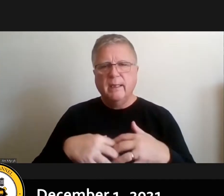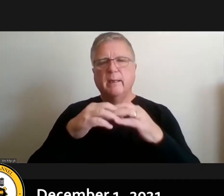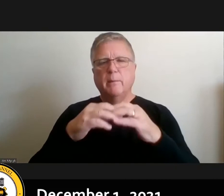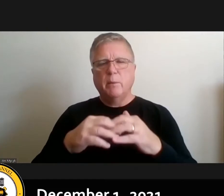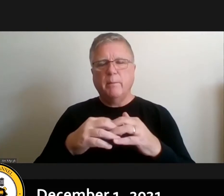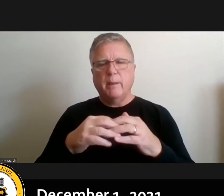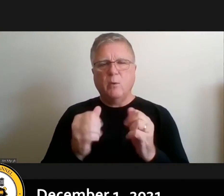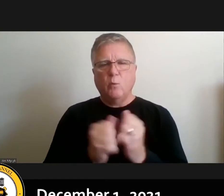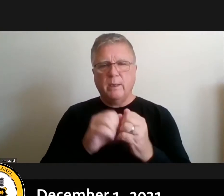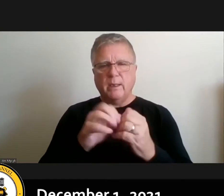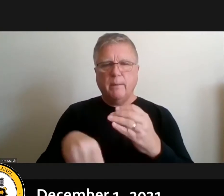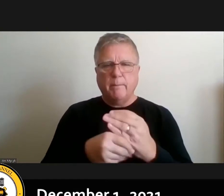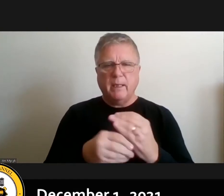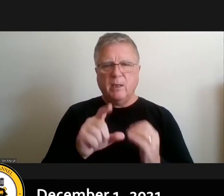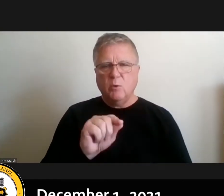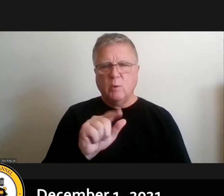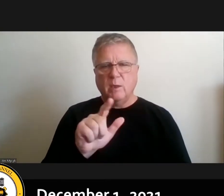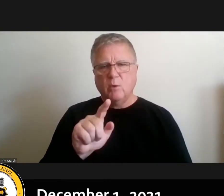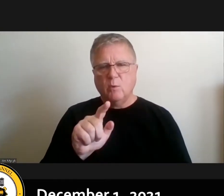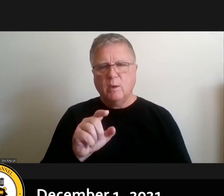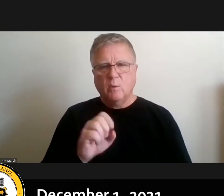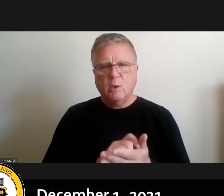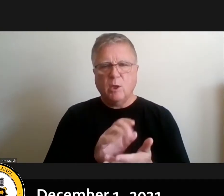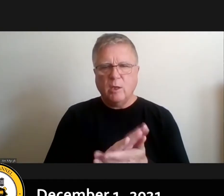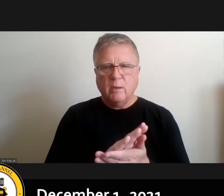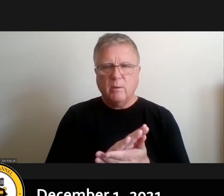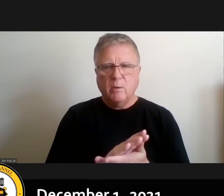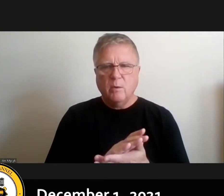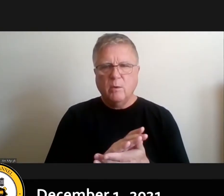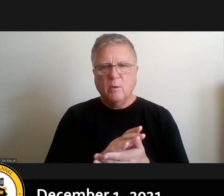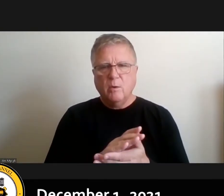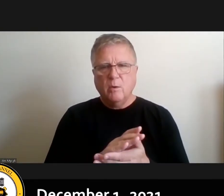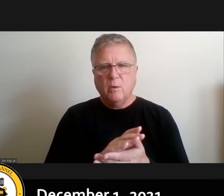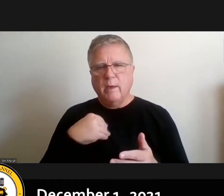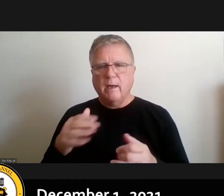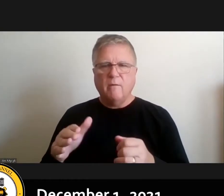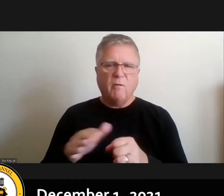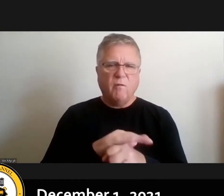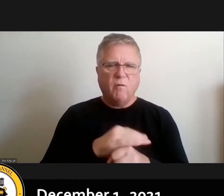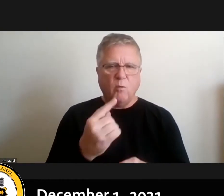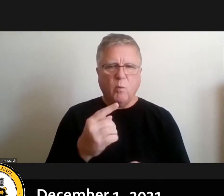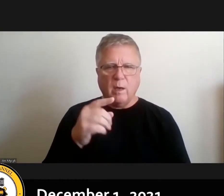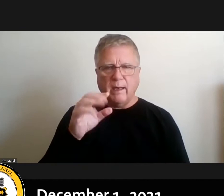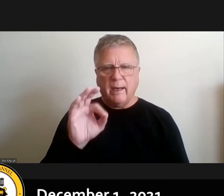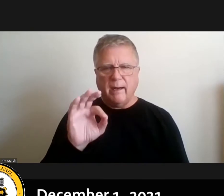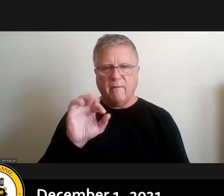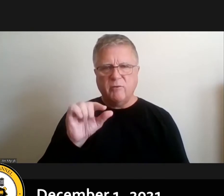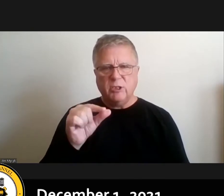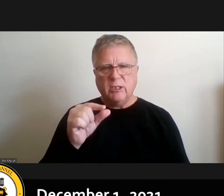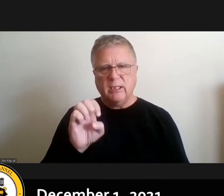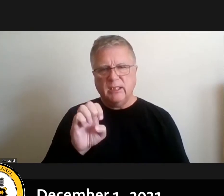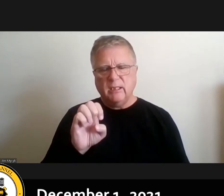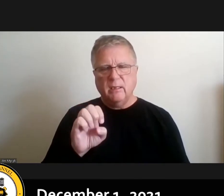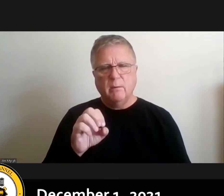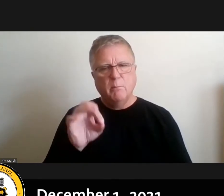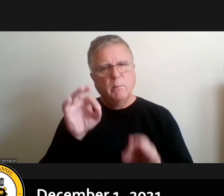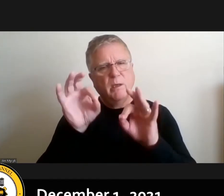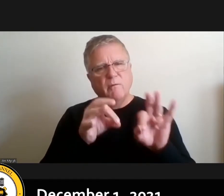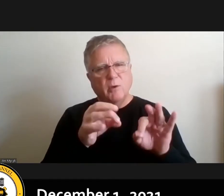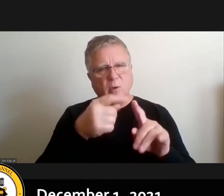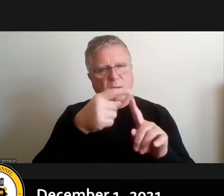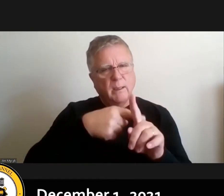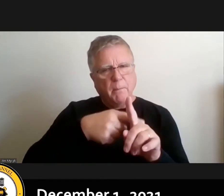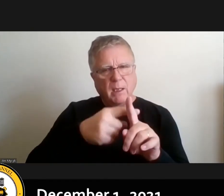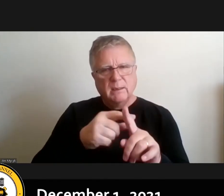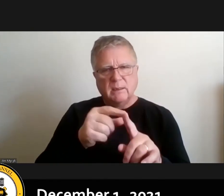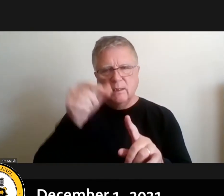2021 document we assigned a a full one fte uh but if you look at the months uh in the third column or